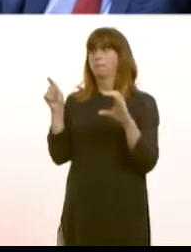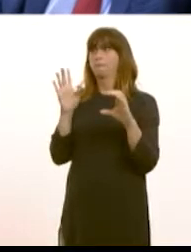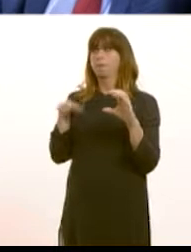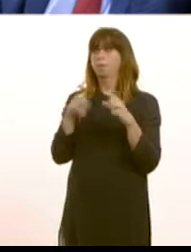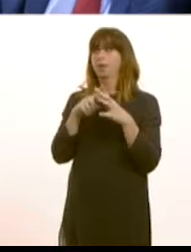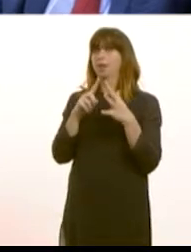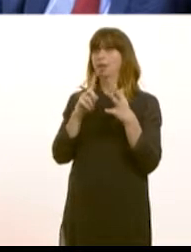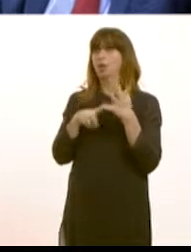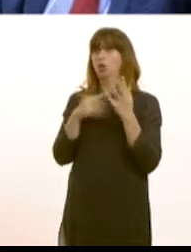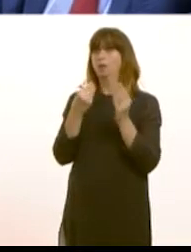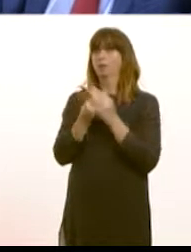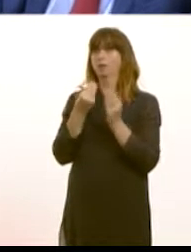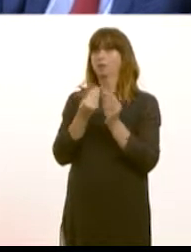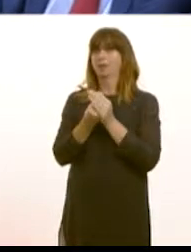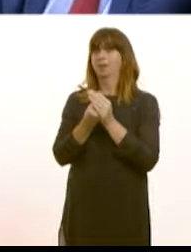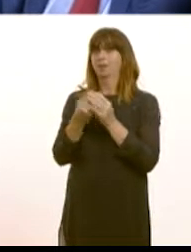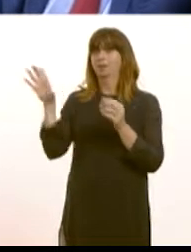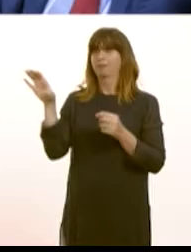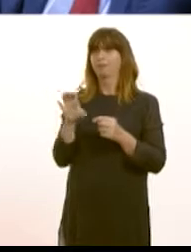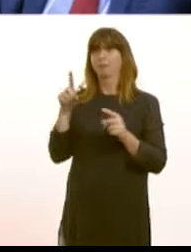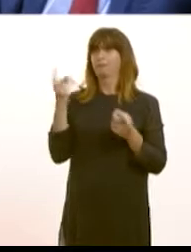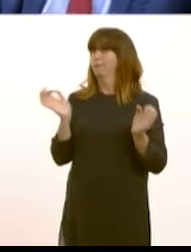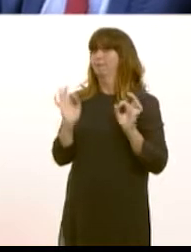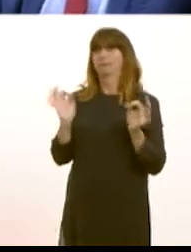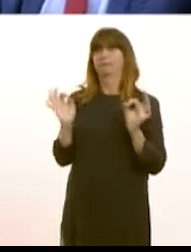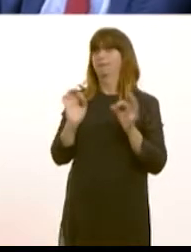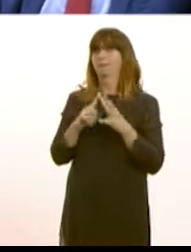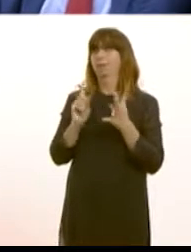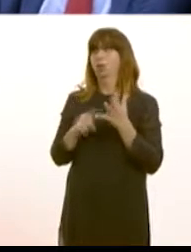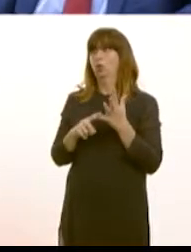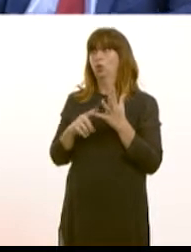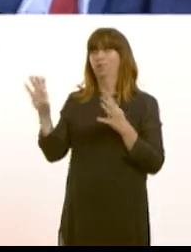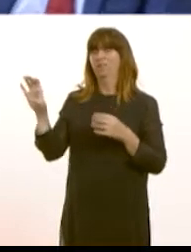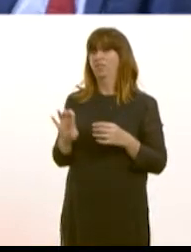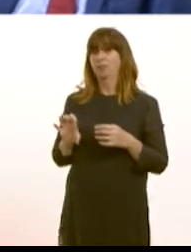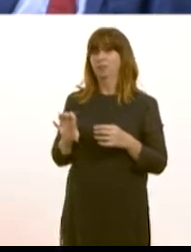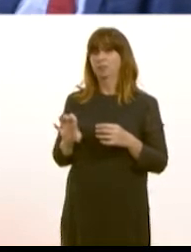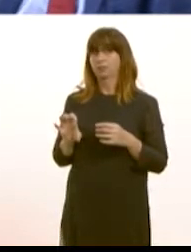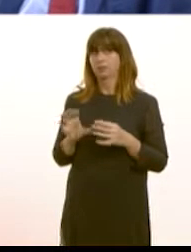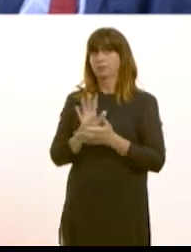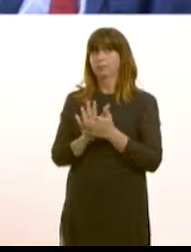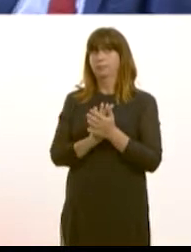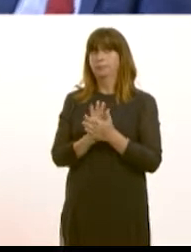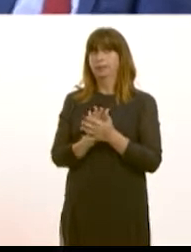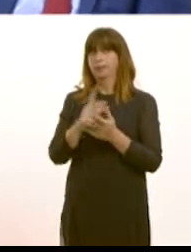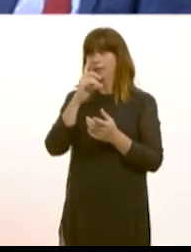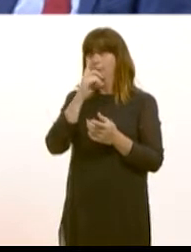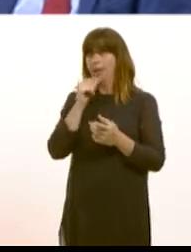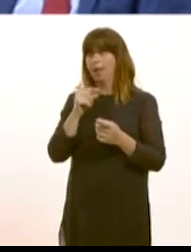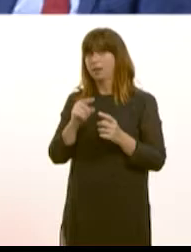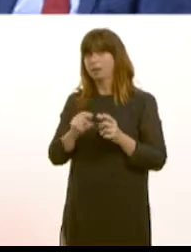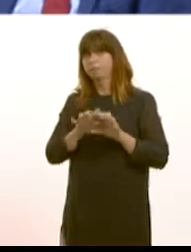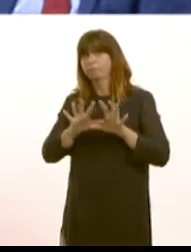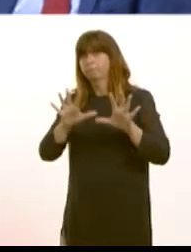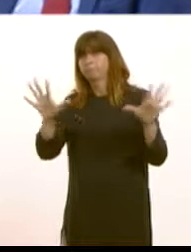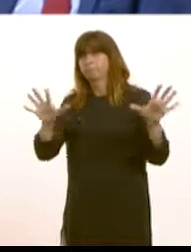that funding clearly there will be a limit on how far and how fast the Metro project can proceed now I've heard what was